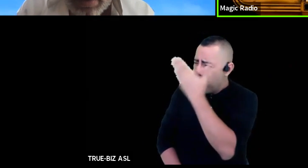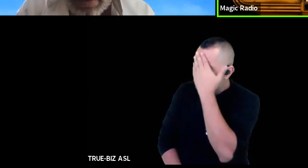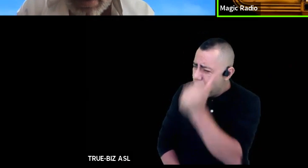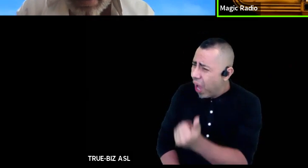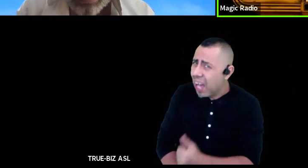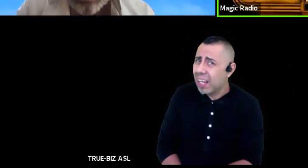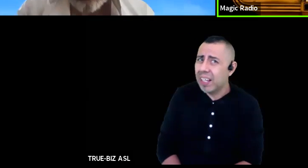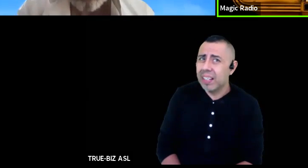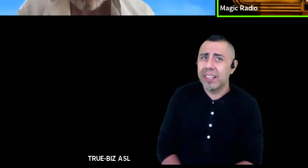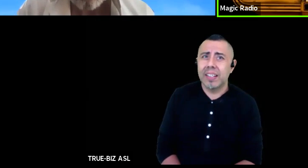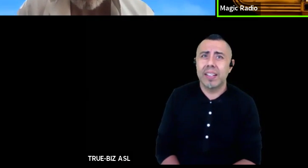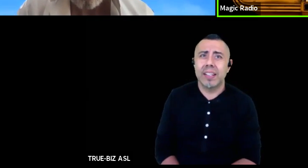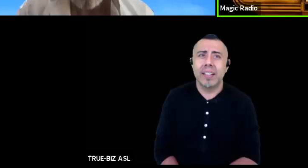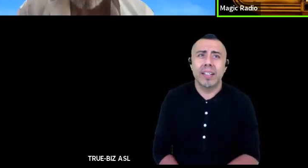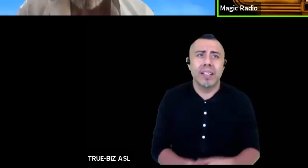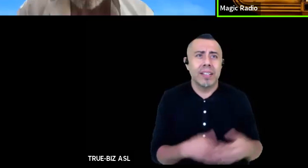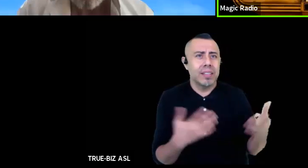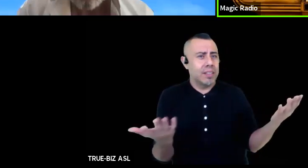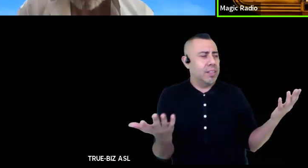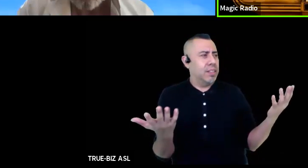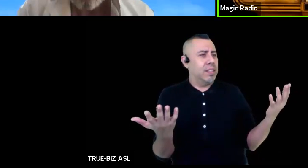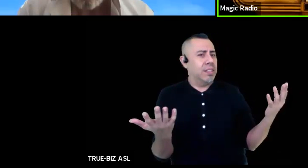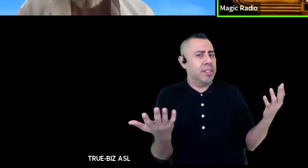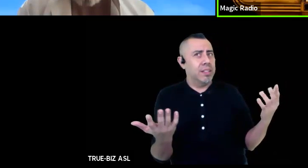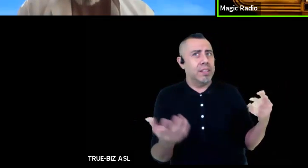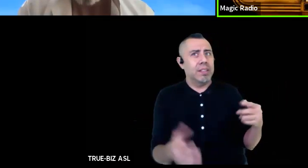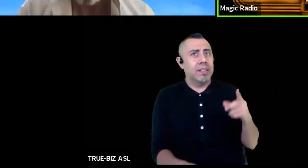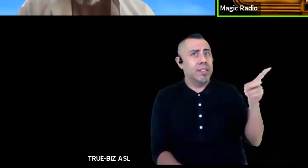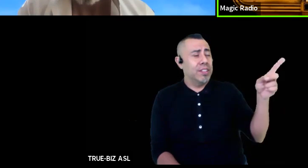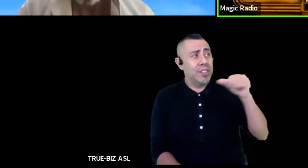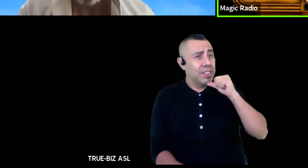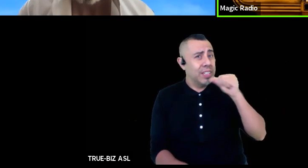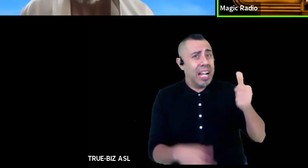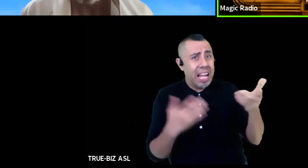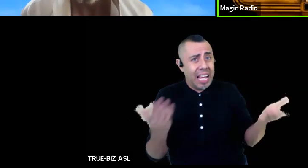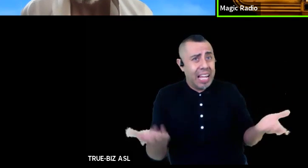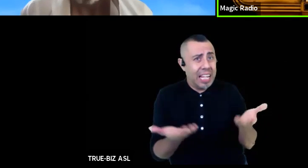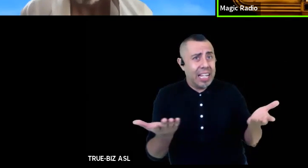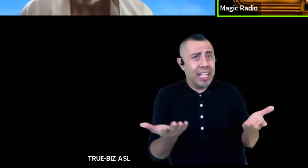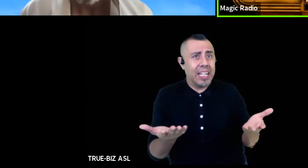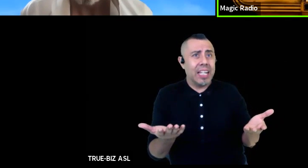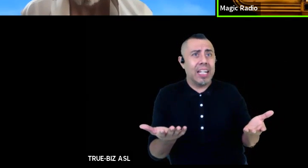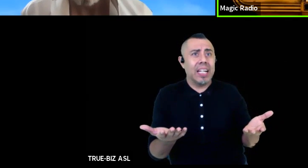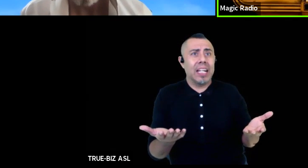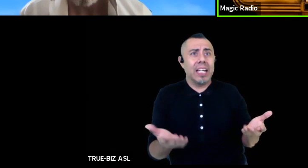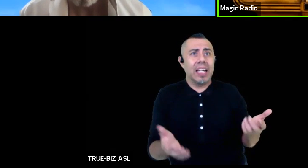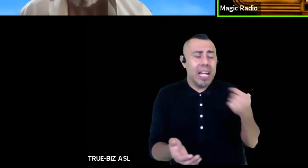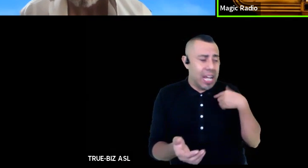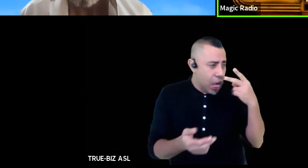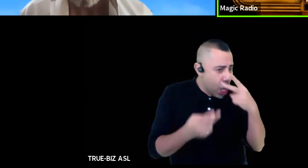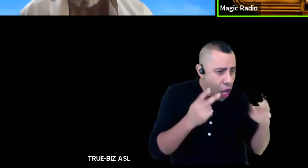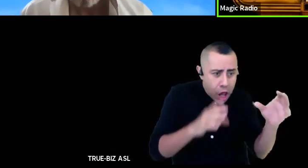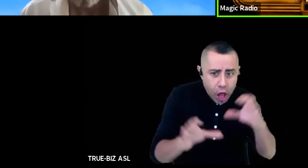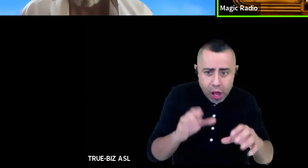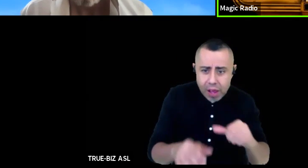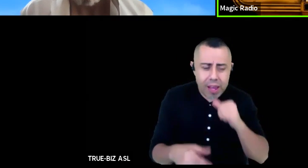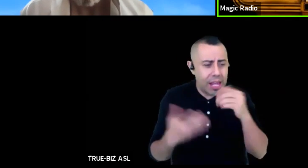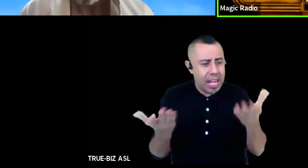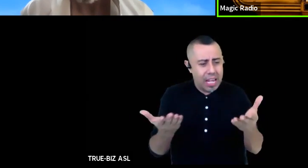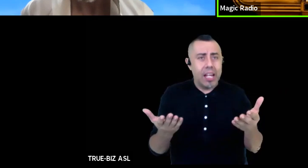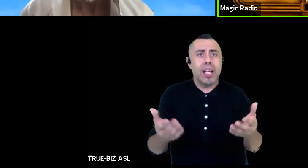that's because you're not here I've looked I've you're simply not here your voice is clear